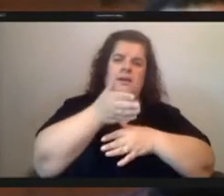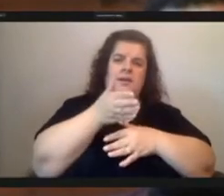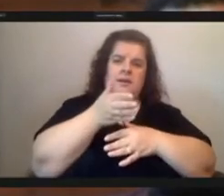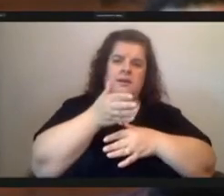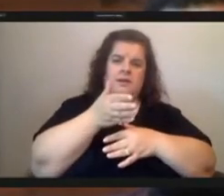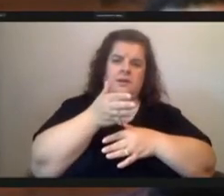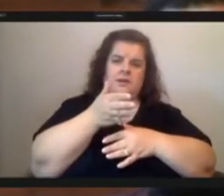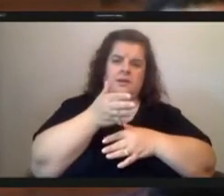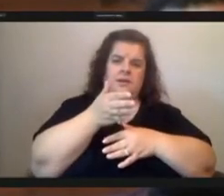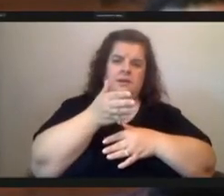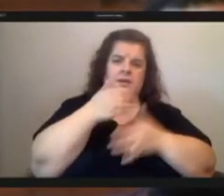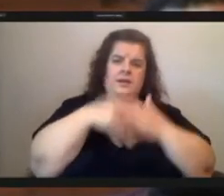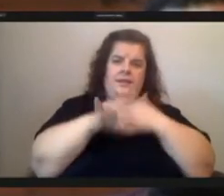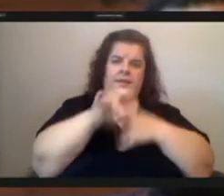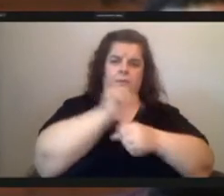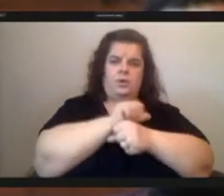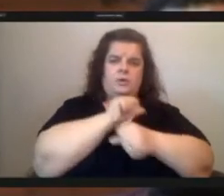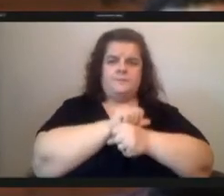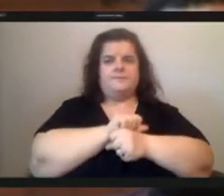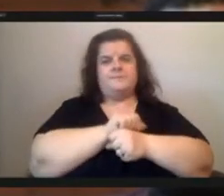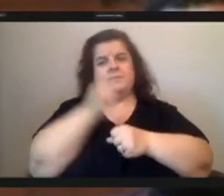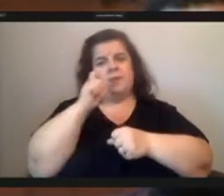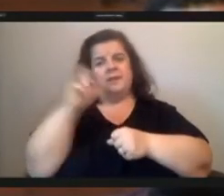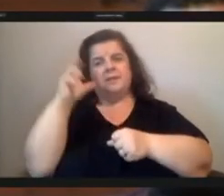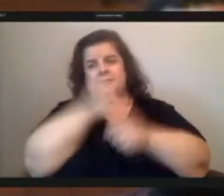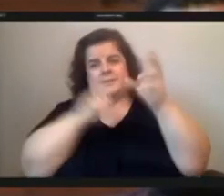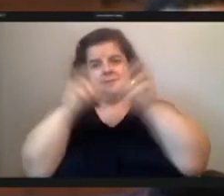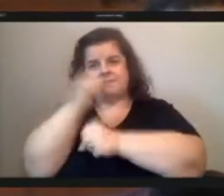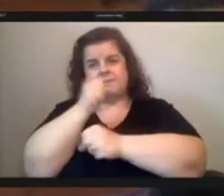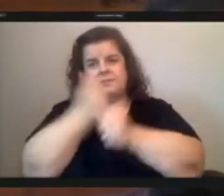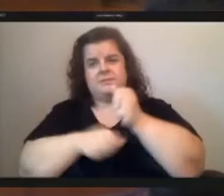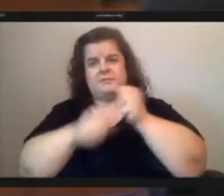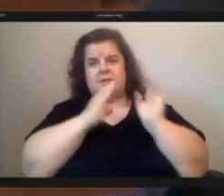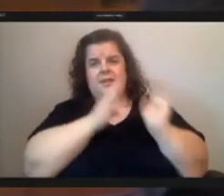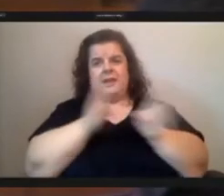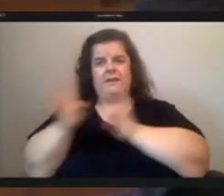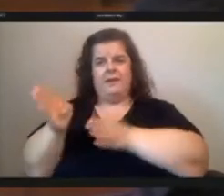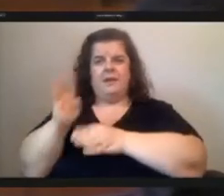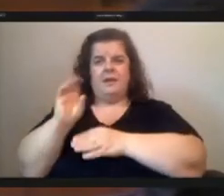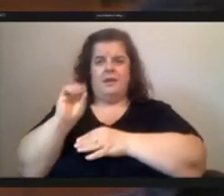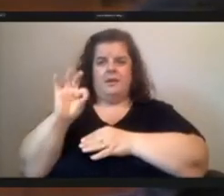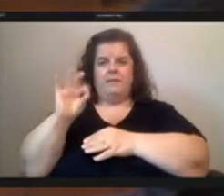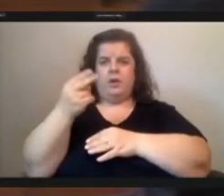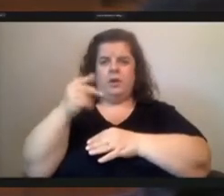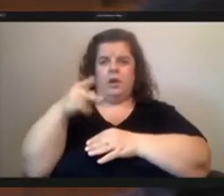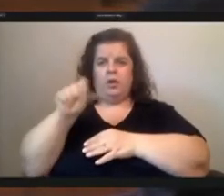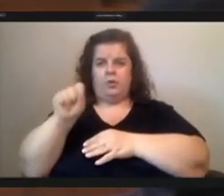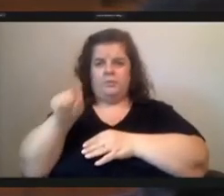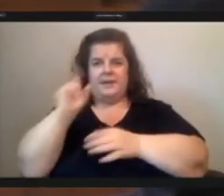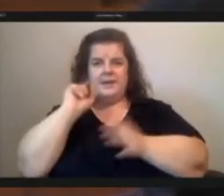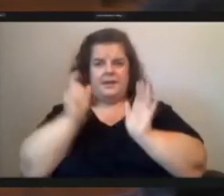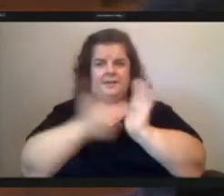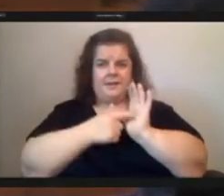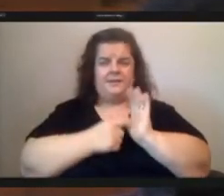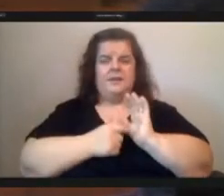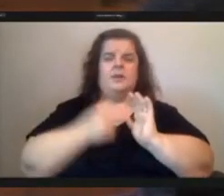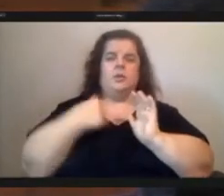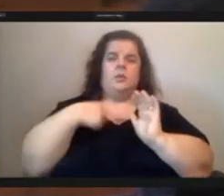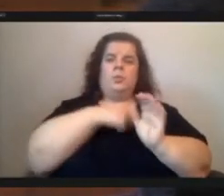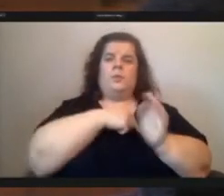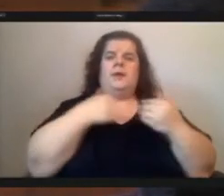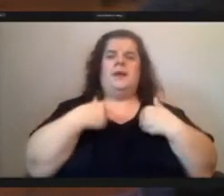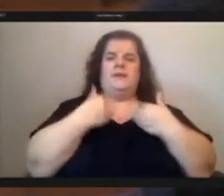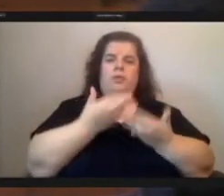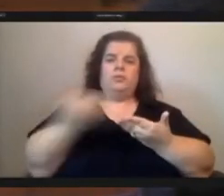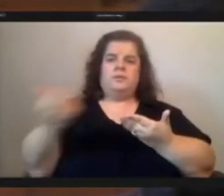priority in that work as it is missing from every one of the avenues of hopes communities identified we have the resources but to my knowledge not a